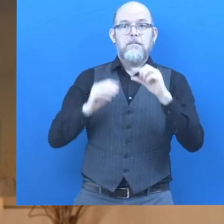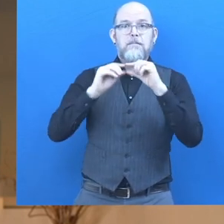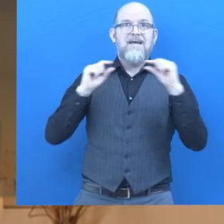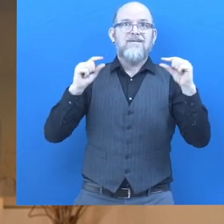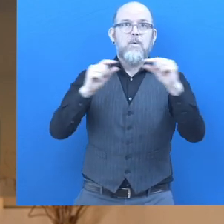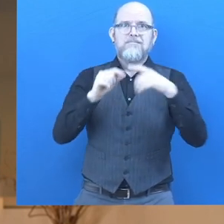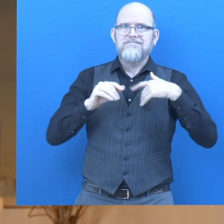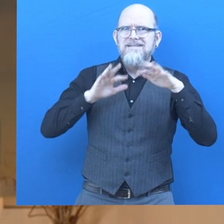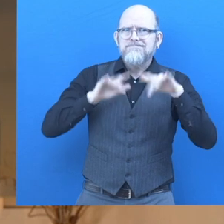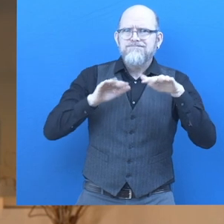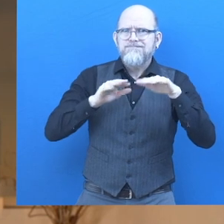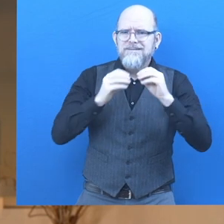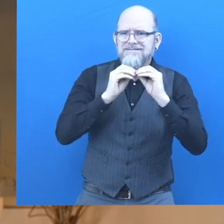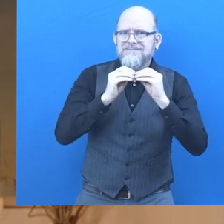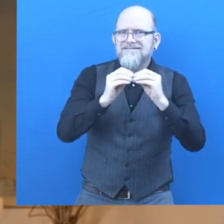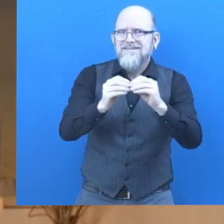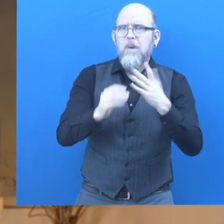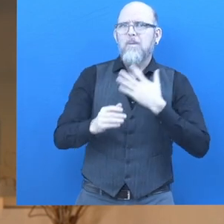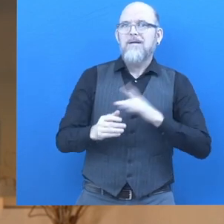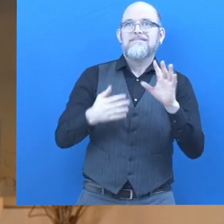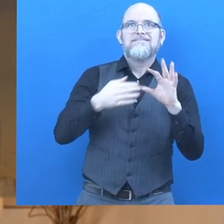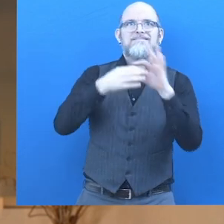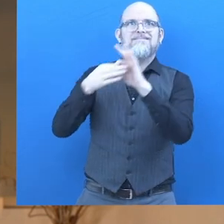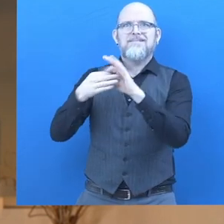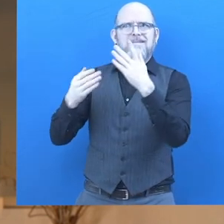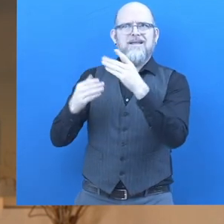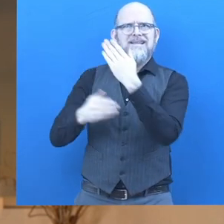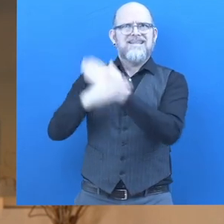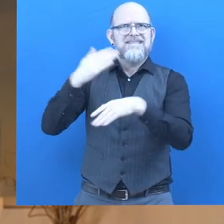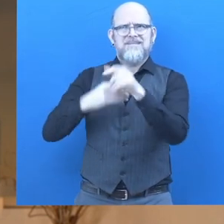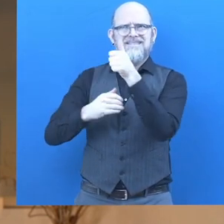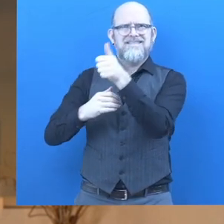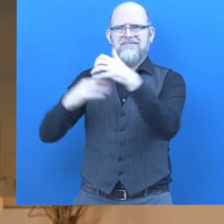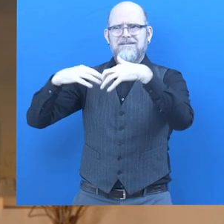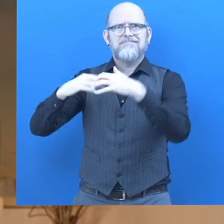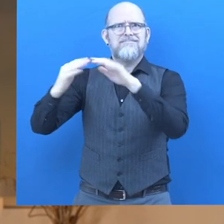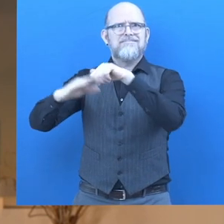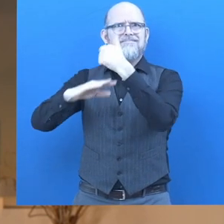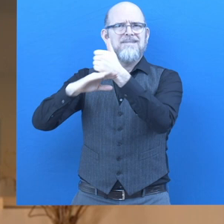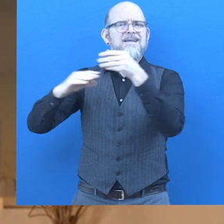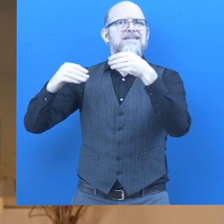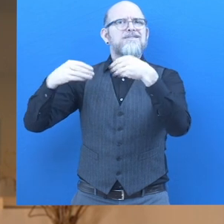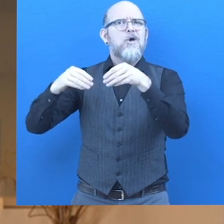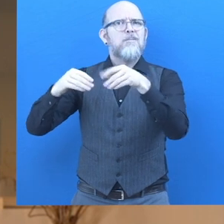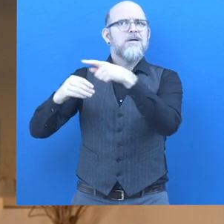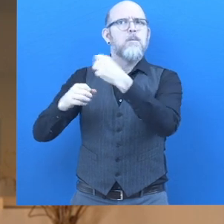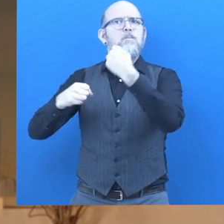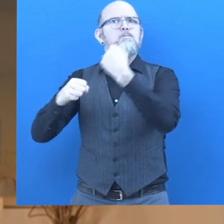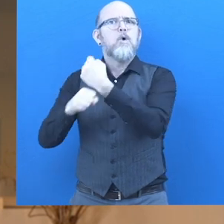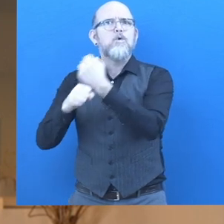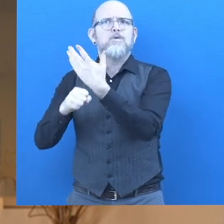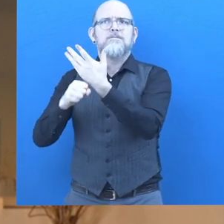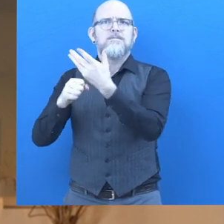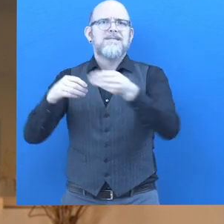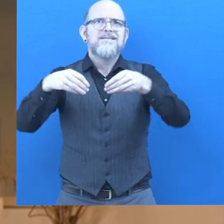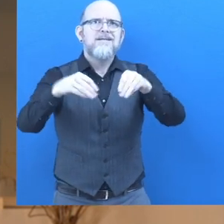platform that will help disabled entrepreneurs to advertise and sell their